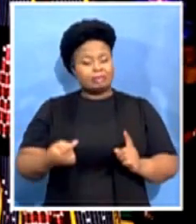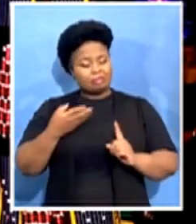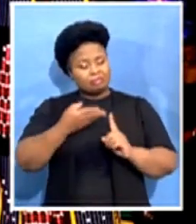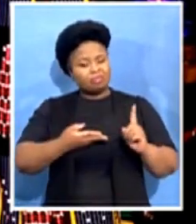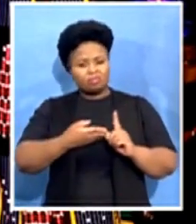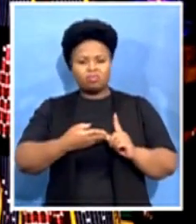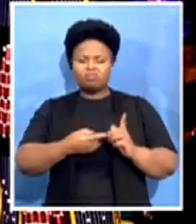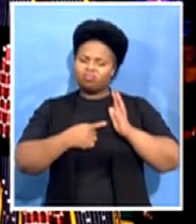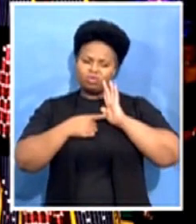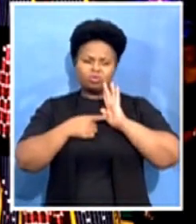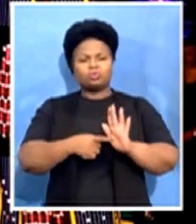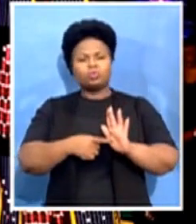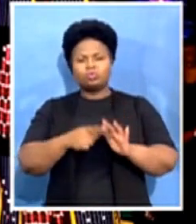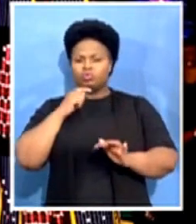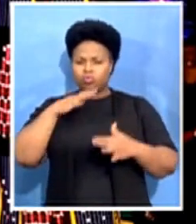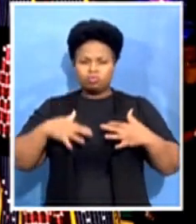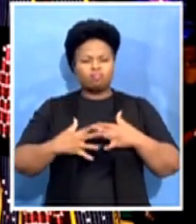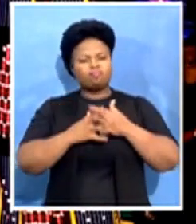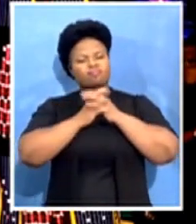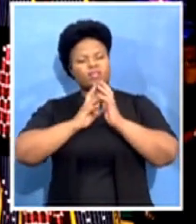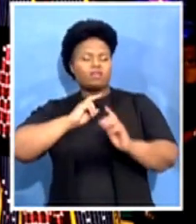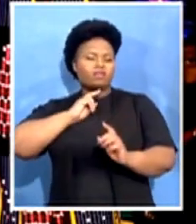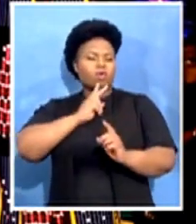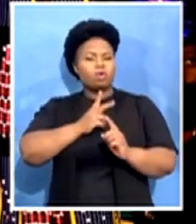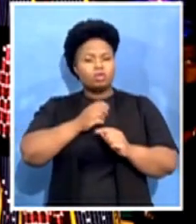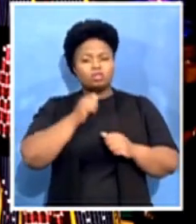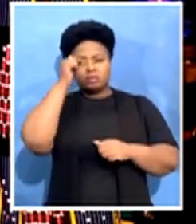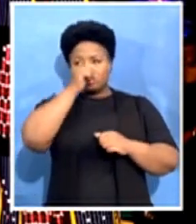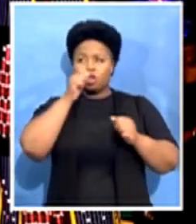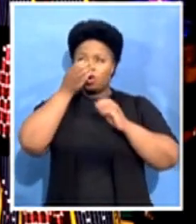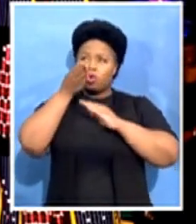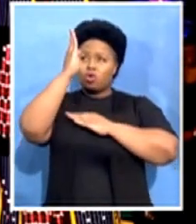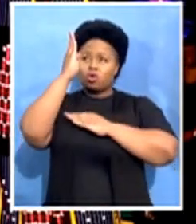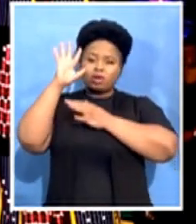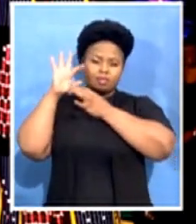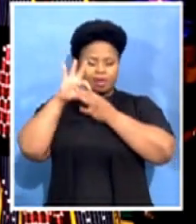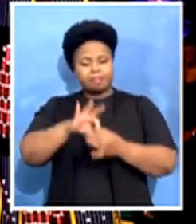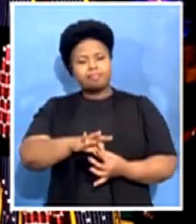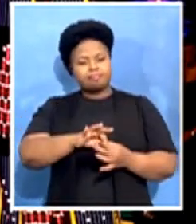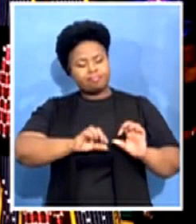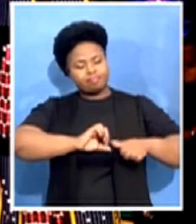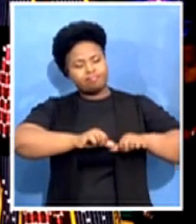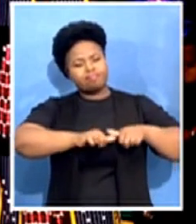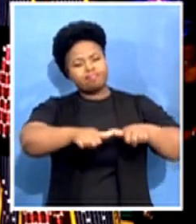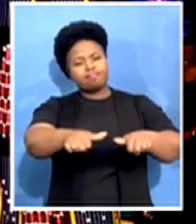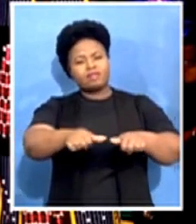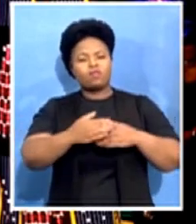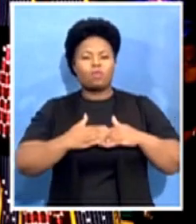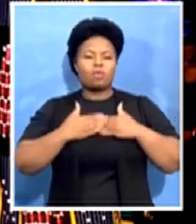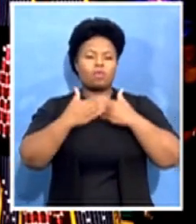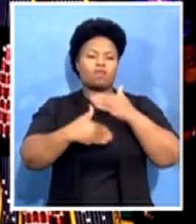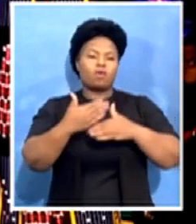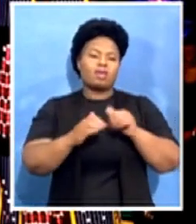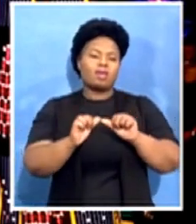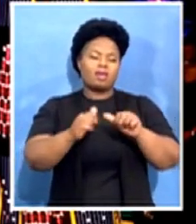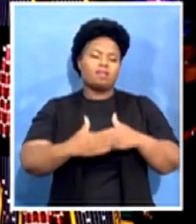instrument of the gods that will echo beyond the march of time. We are here